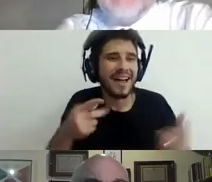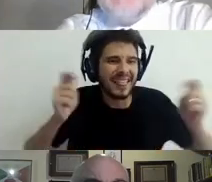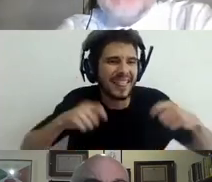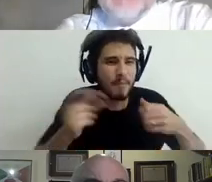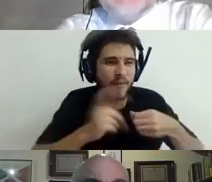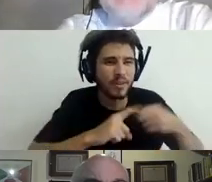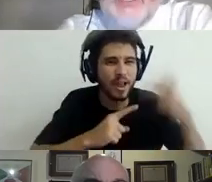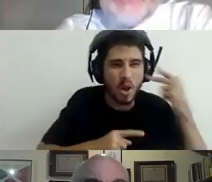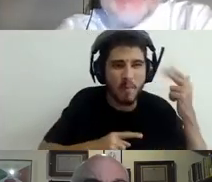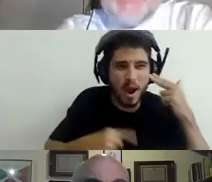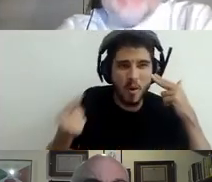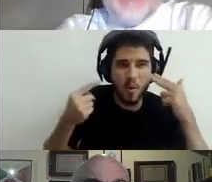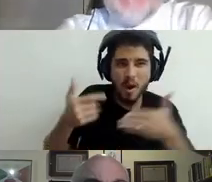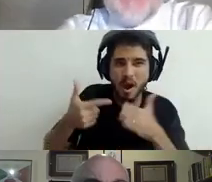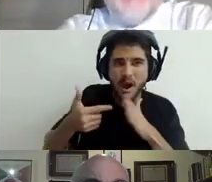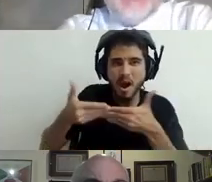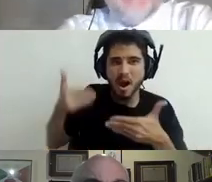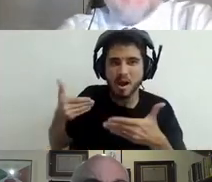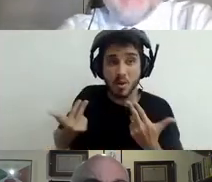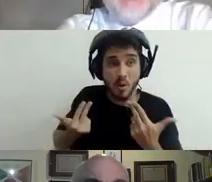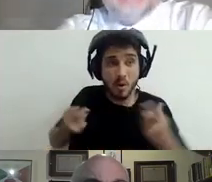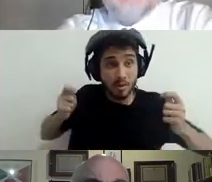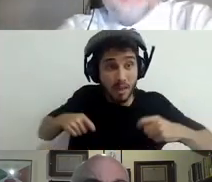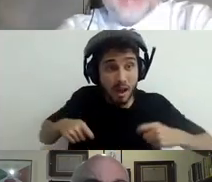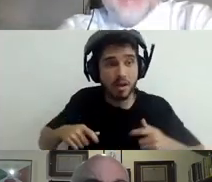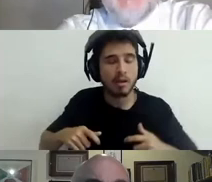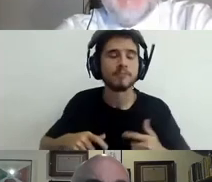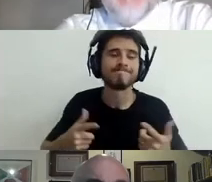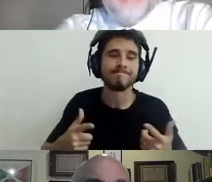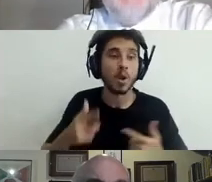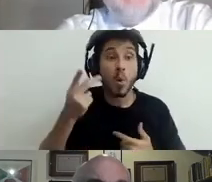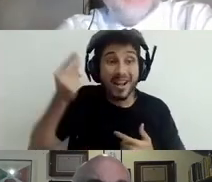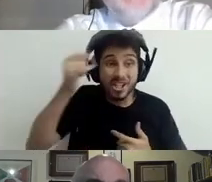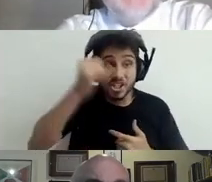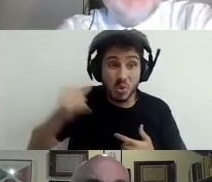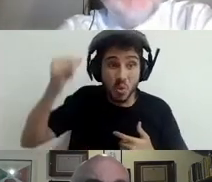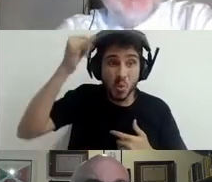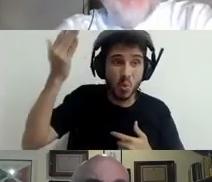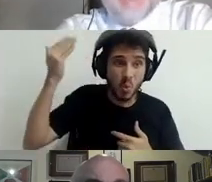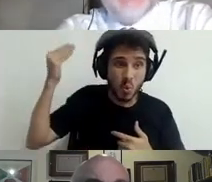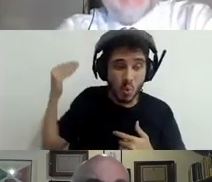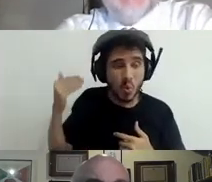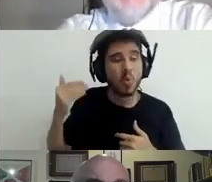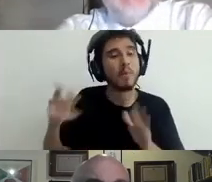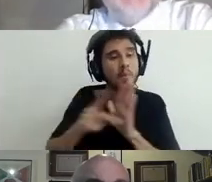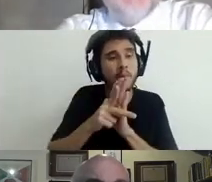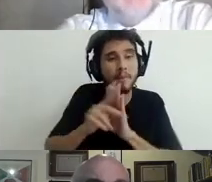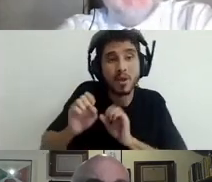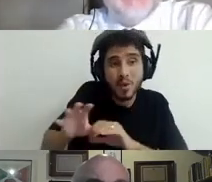in education is not going to come back. We should not be romantic.